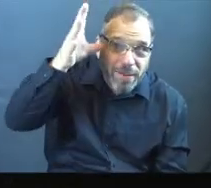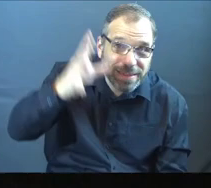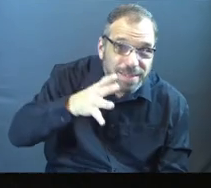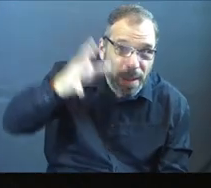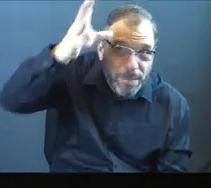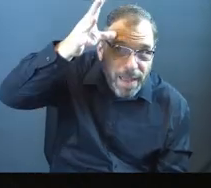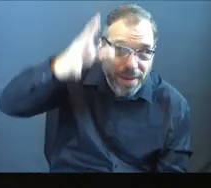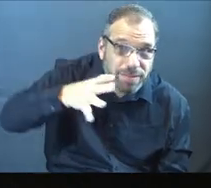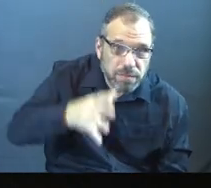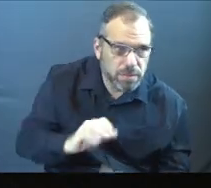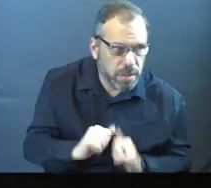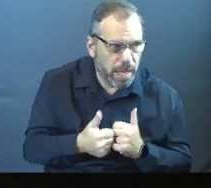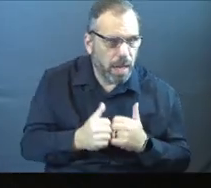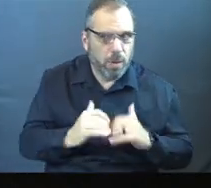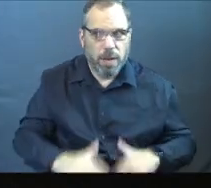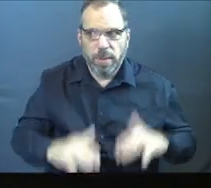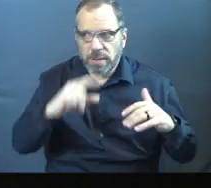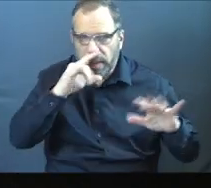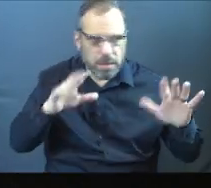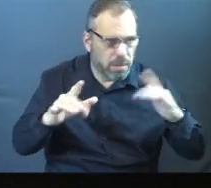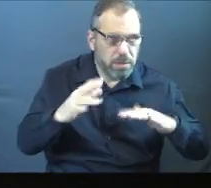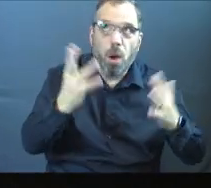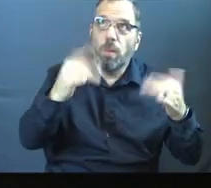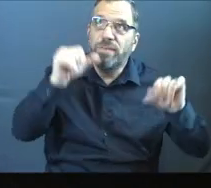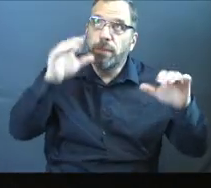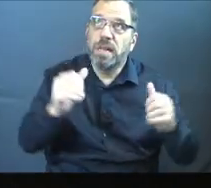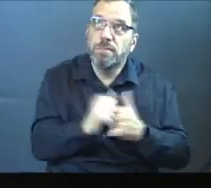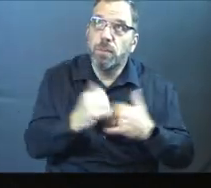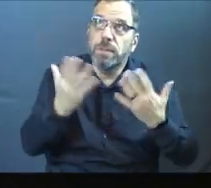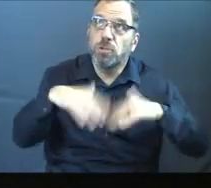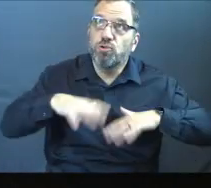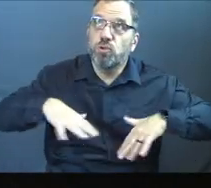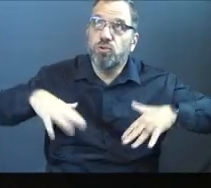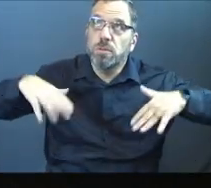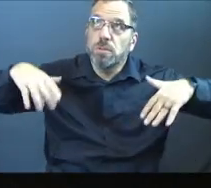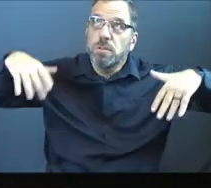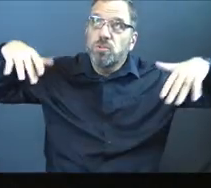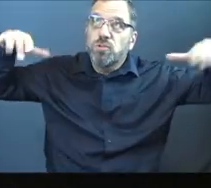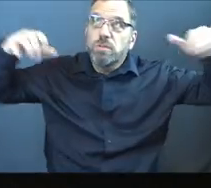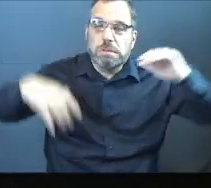on. You're like, how do I do this, God? Why have you blessed me in such a great way?